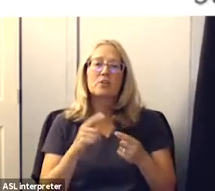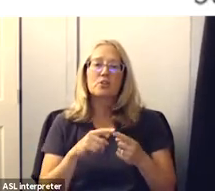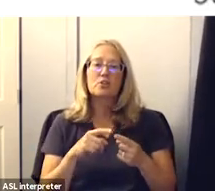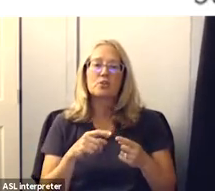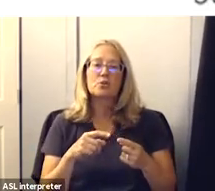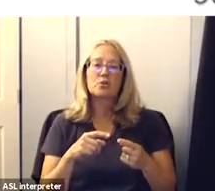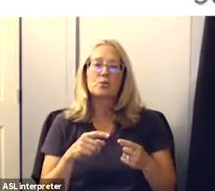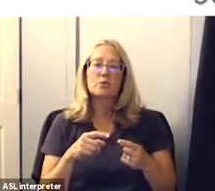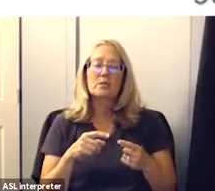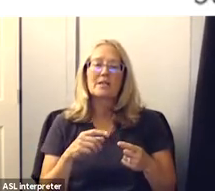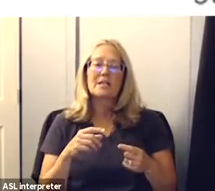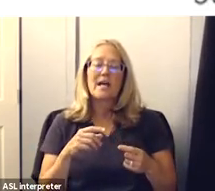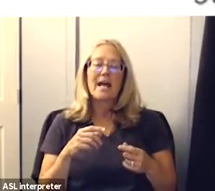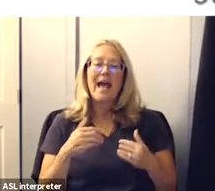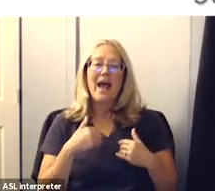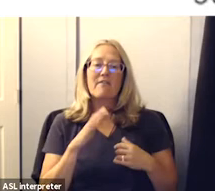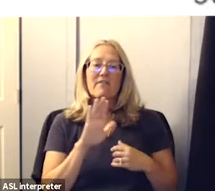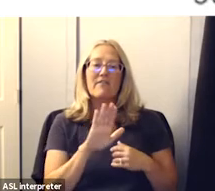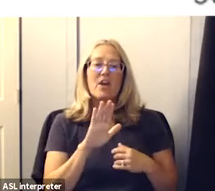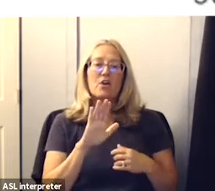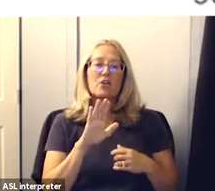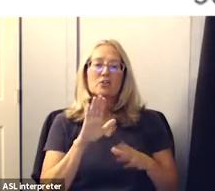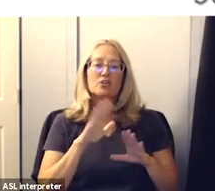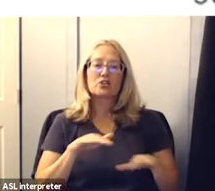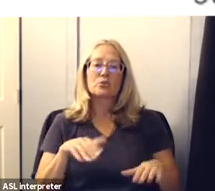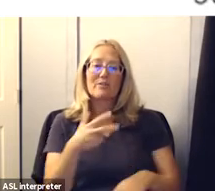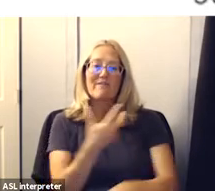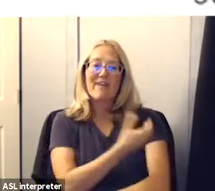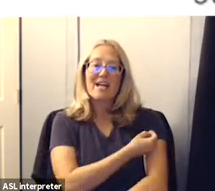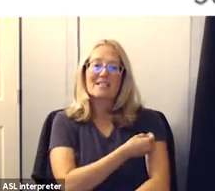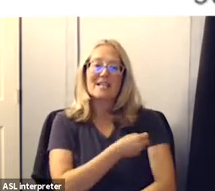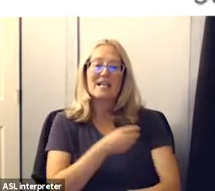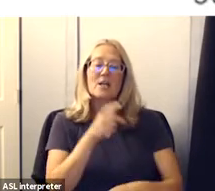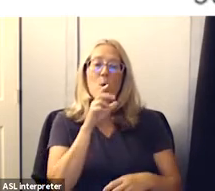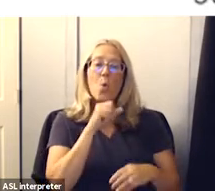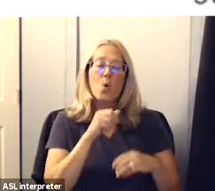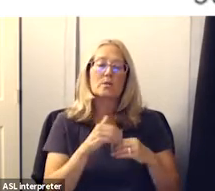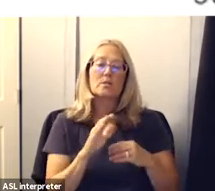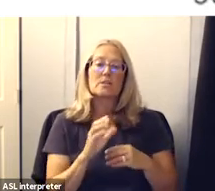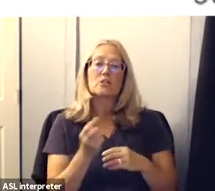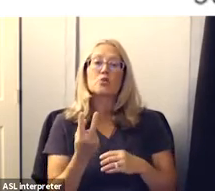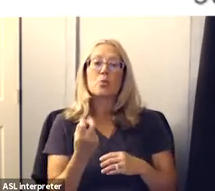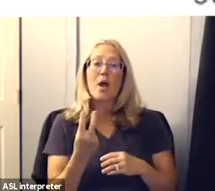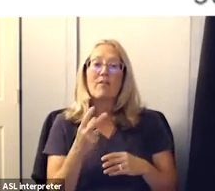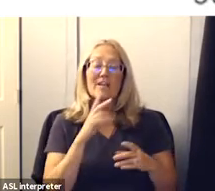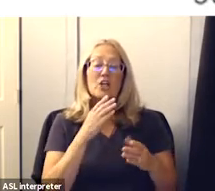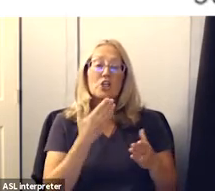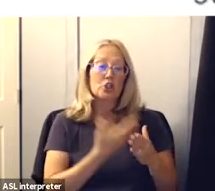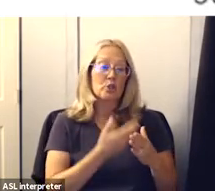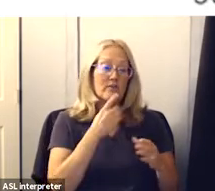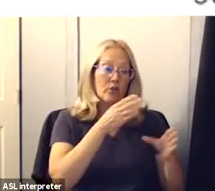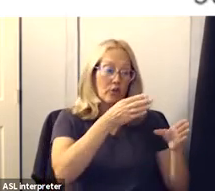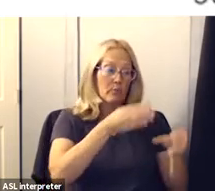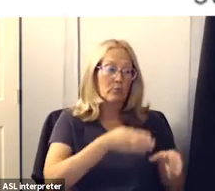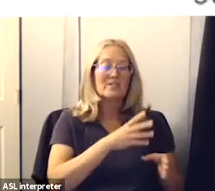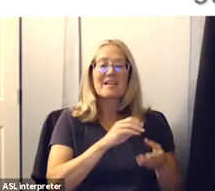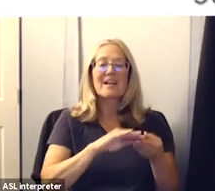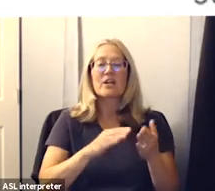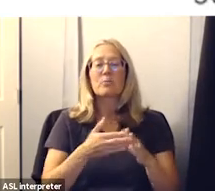their children ages 12 and over uh vaccinated because it's good for the individual and it's good for the community